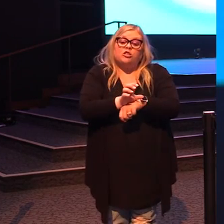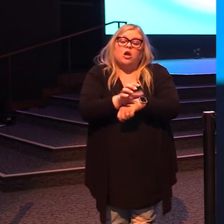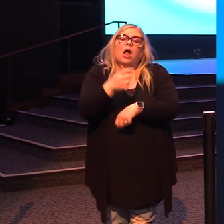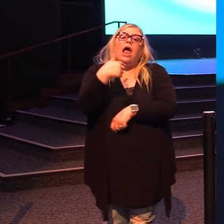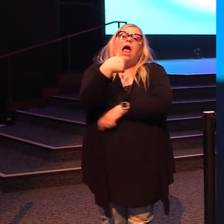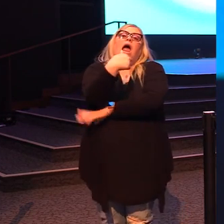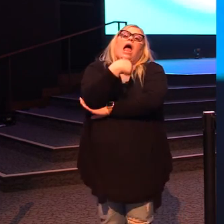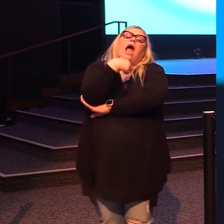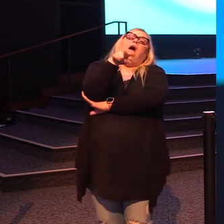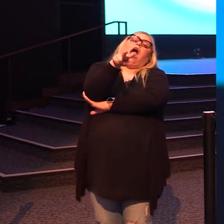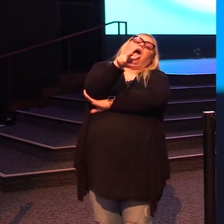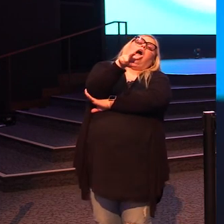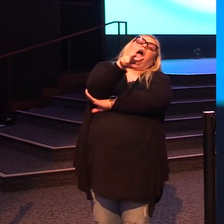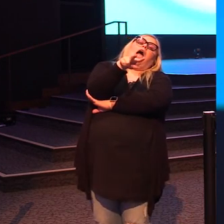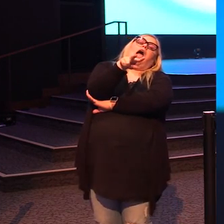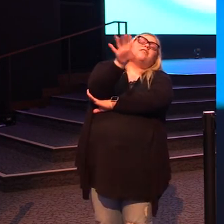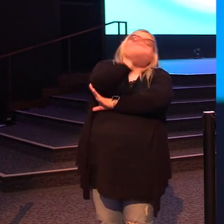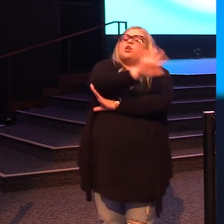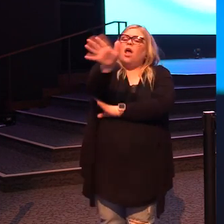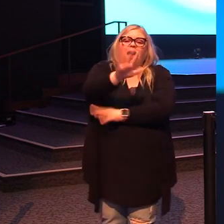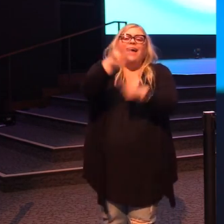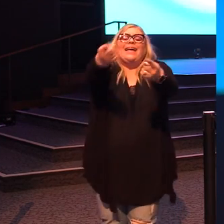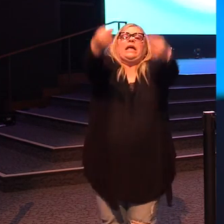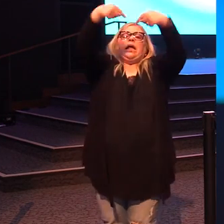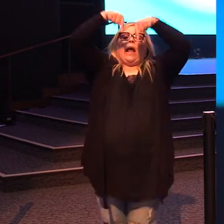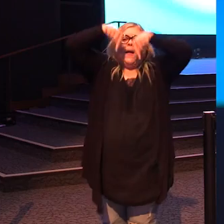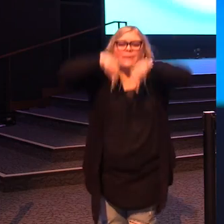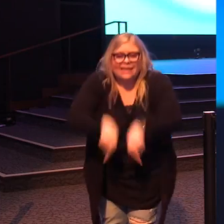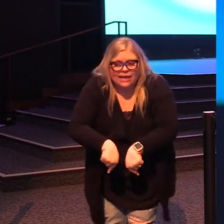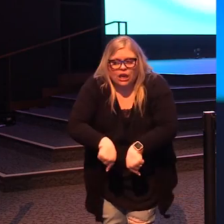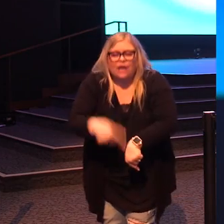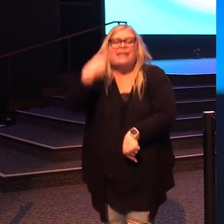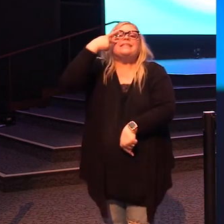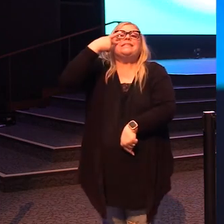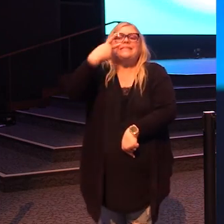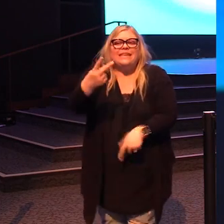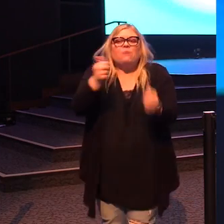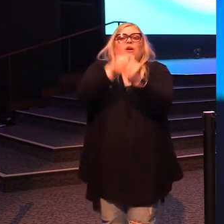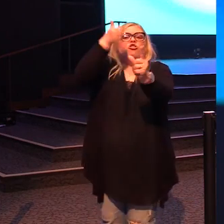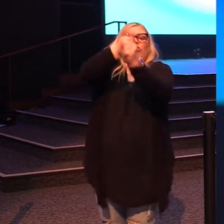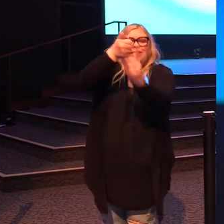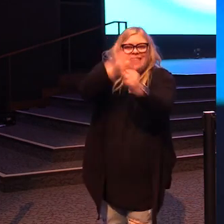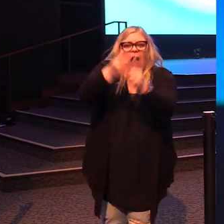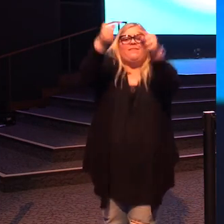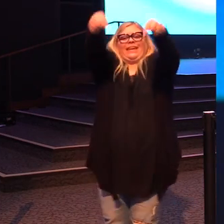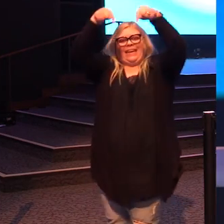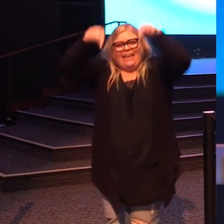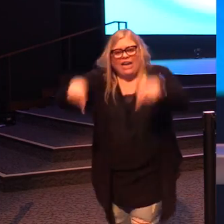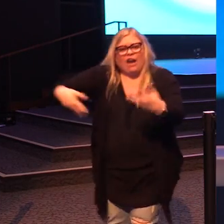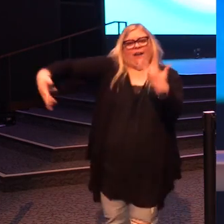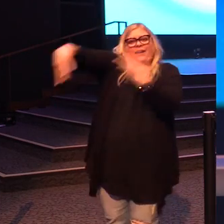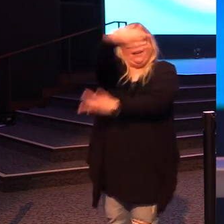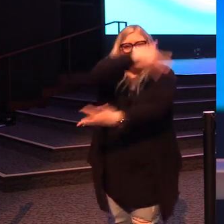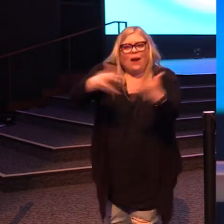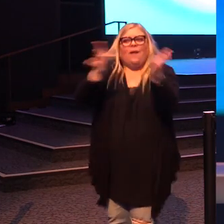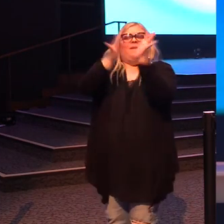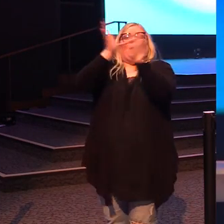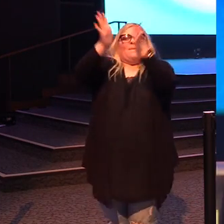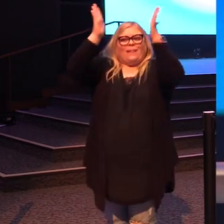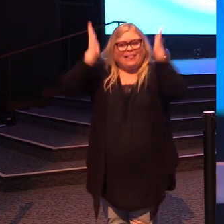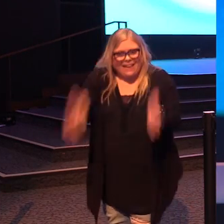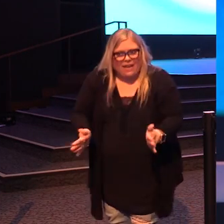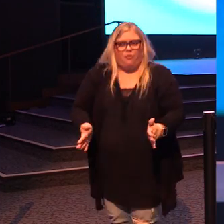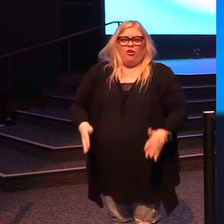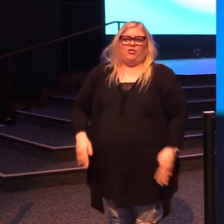online going on. No, there's something about being in the room. There's something about seeing with your own eyes. There's something about being around the people of God.